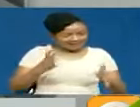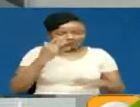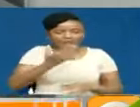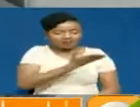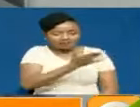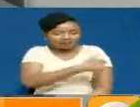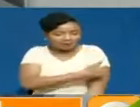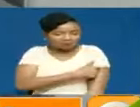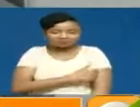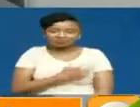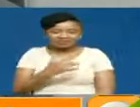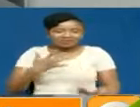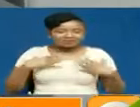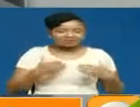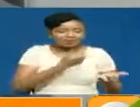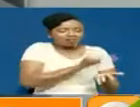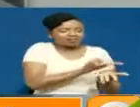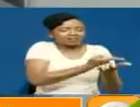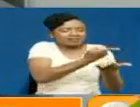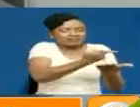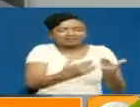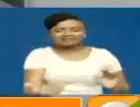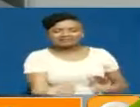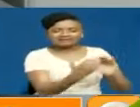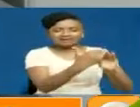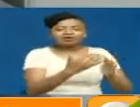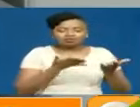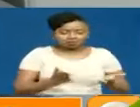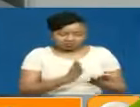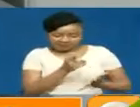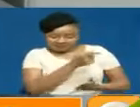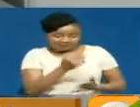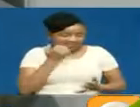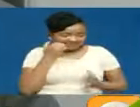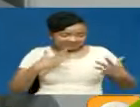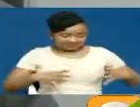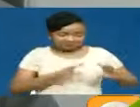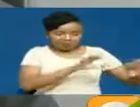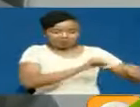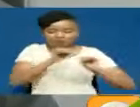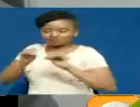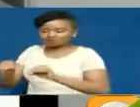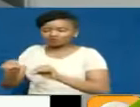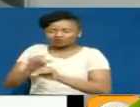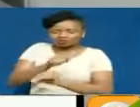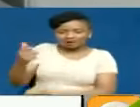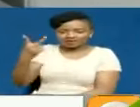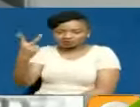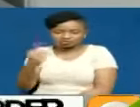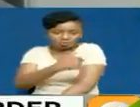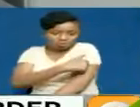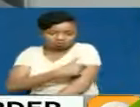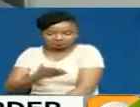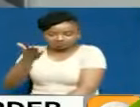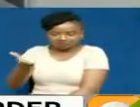So right now, what we are doing is we are transferring some of the other ordinary patients to other facilities, to